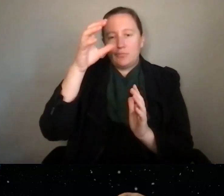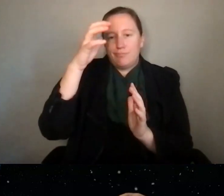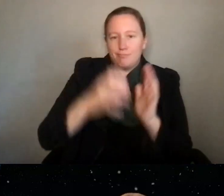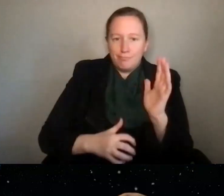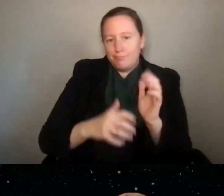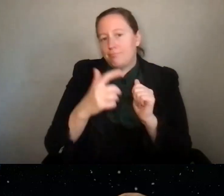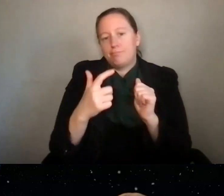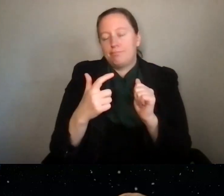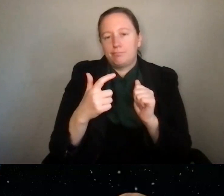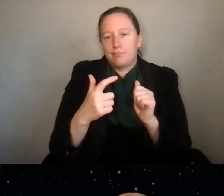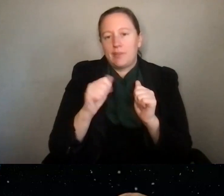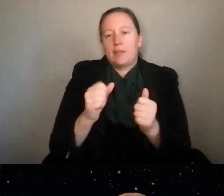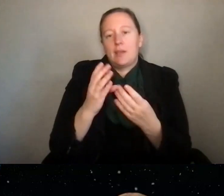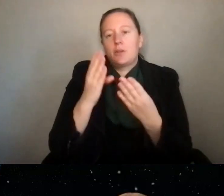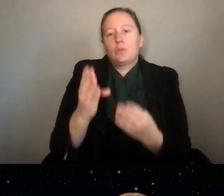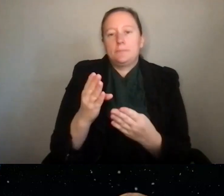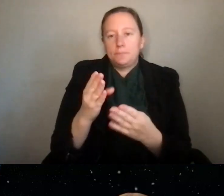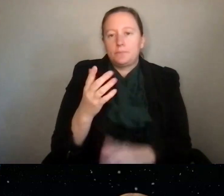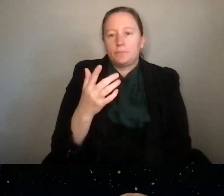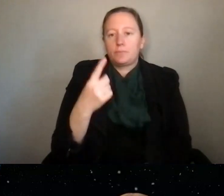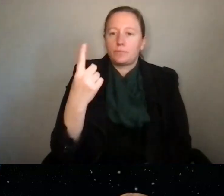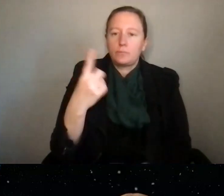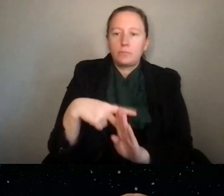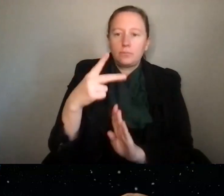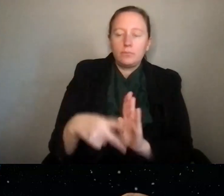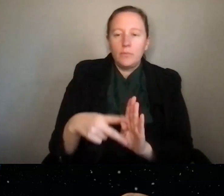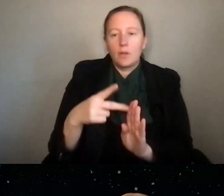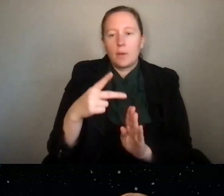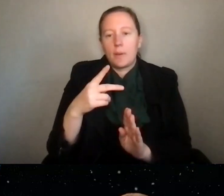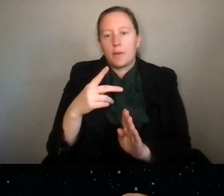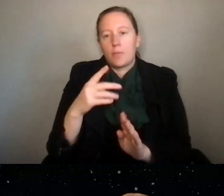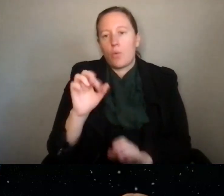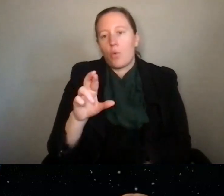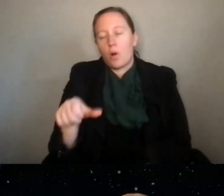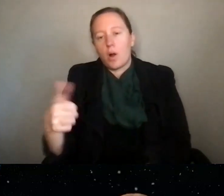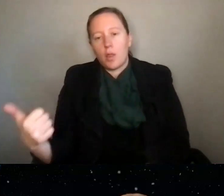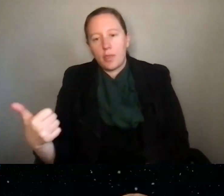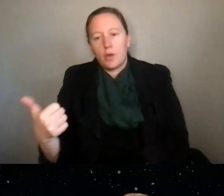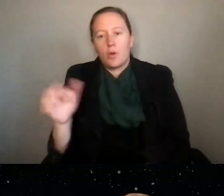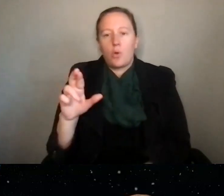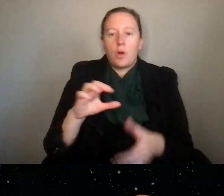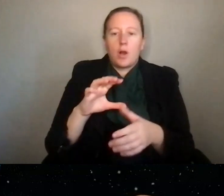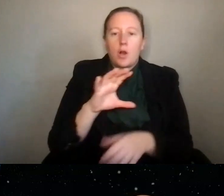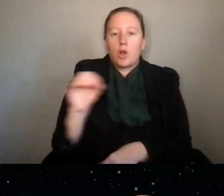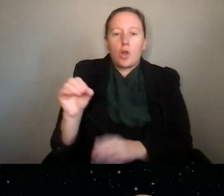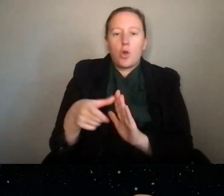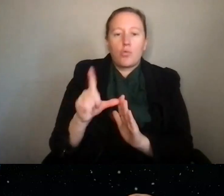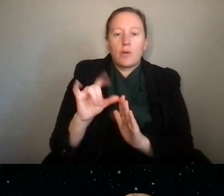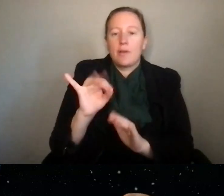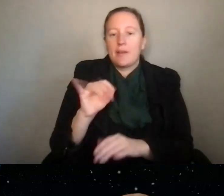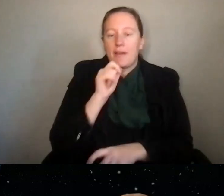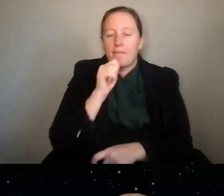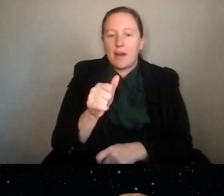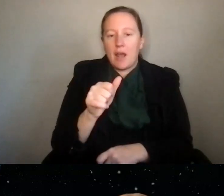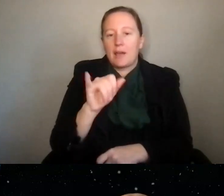earlier, they can recommend one program over the other, or programs can agree to co-review if there is not an